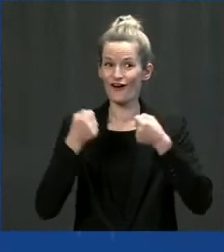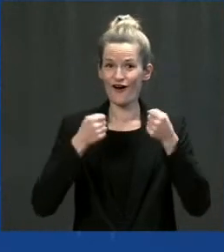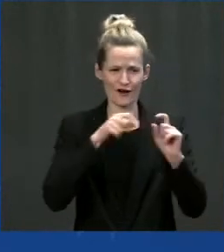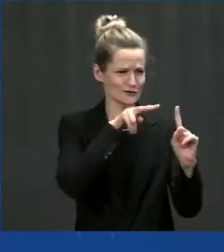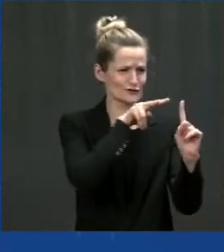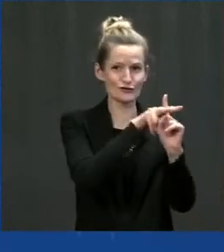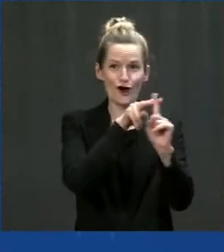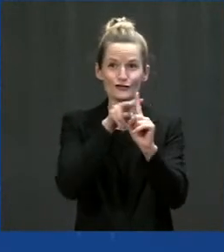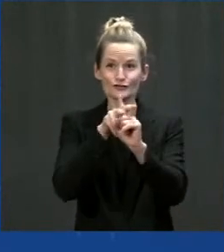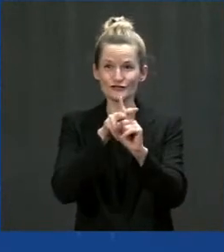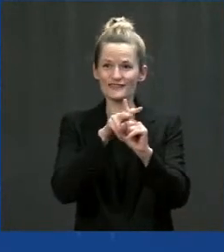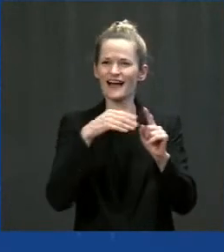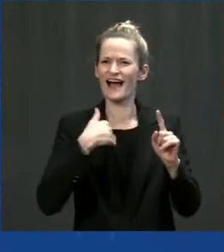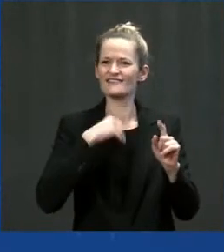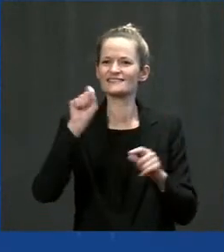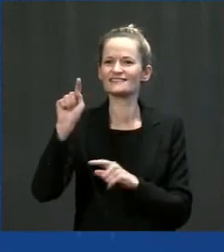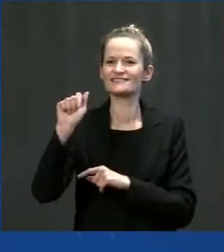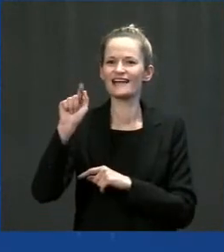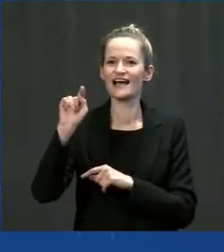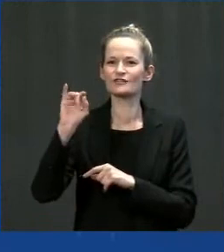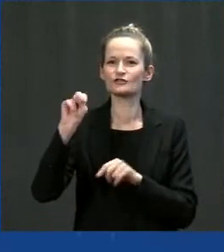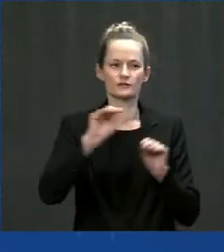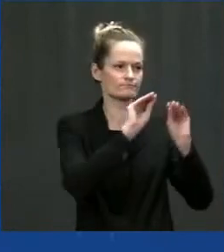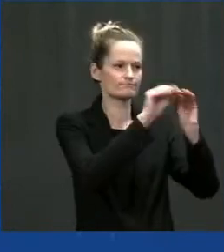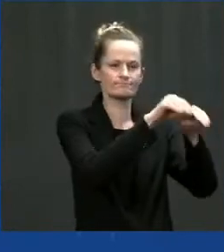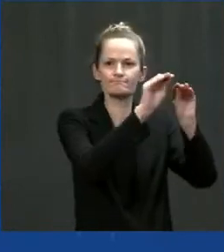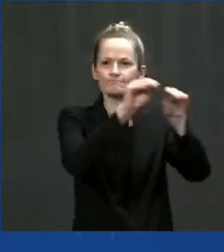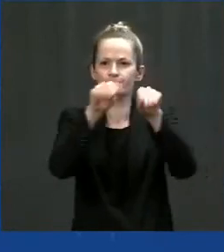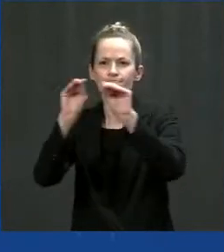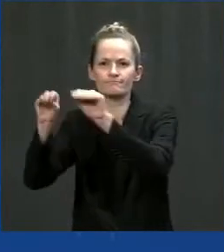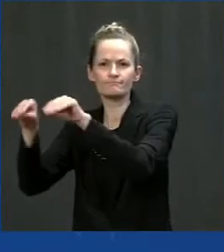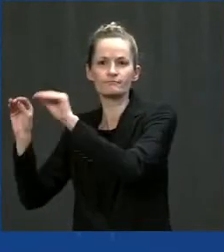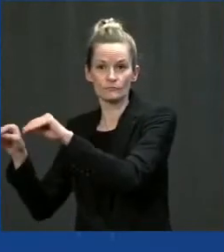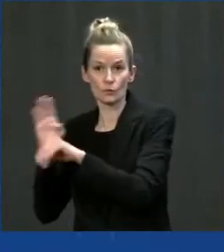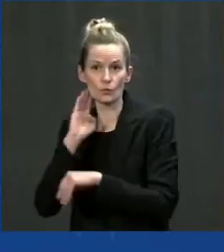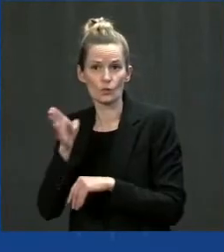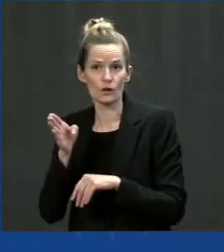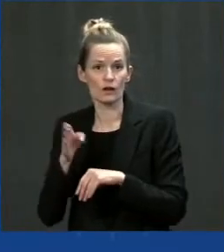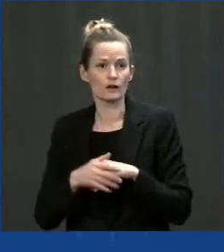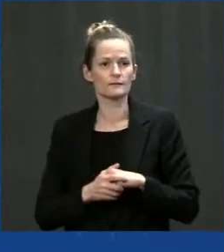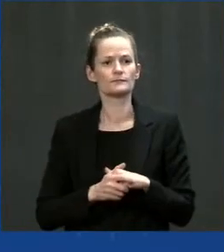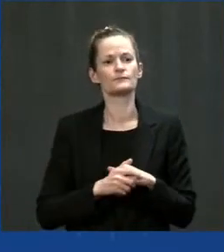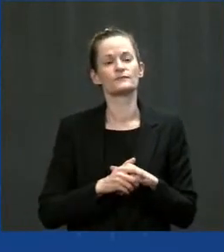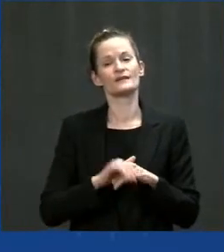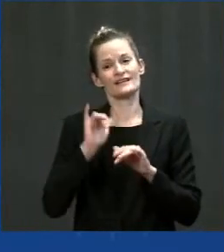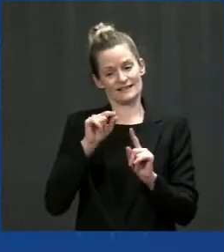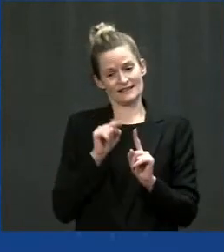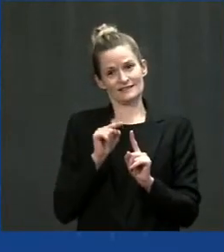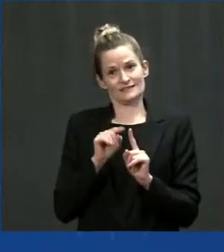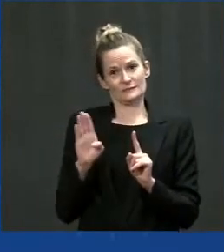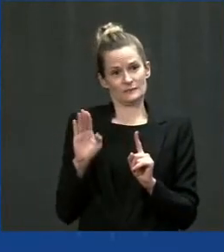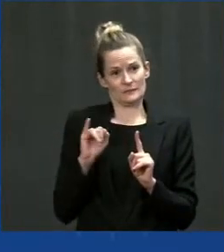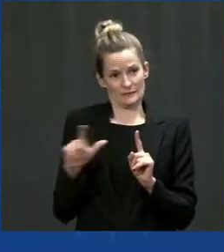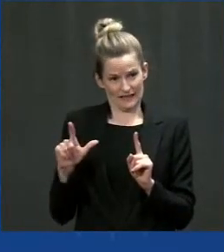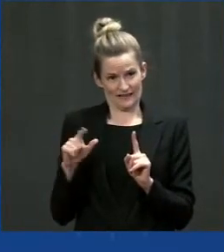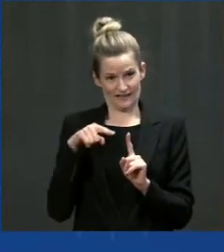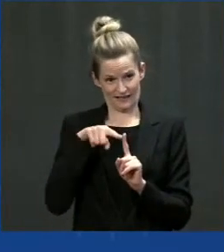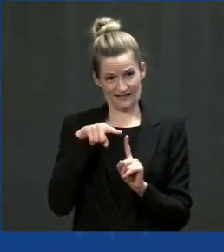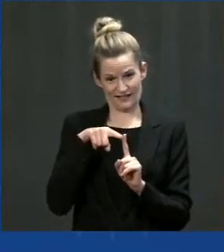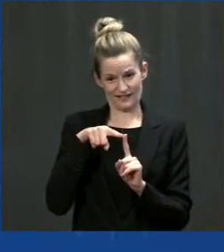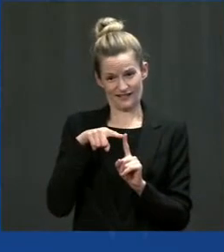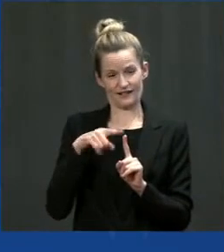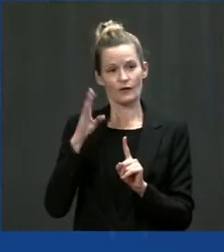don't require a college degree. This is the ultimate blue collar blueprint to rebuild America.